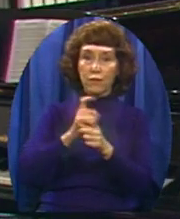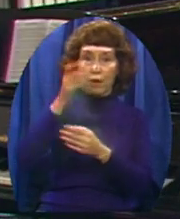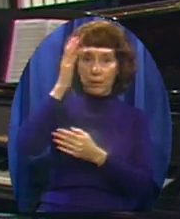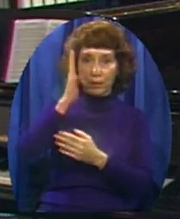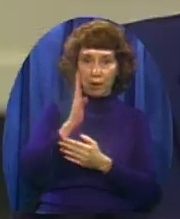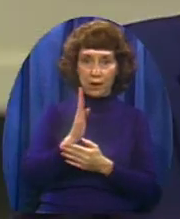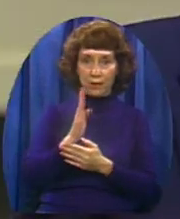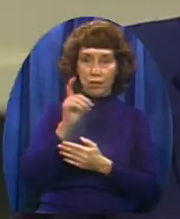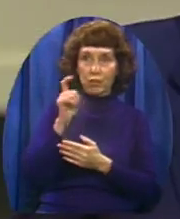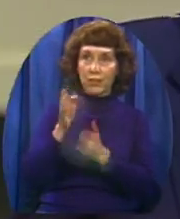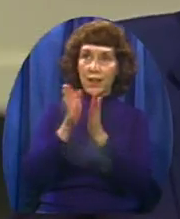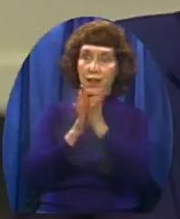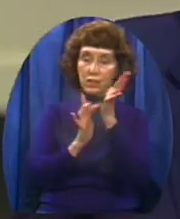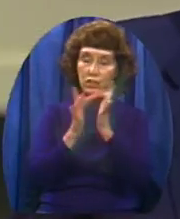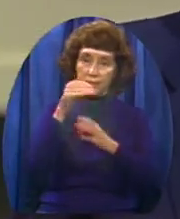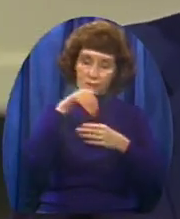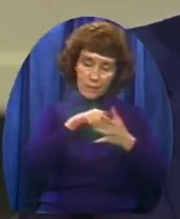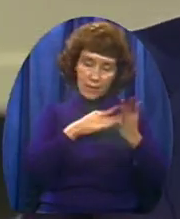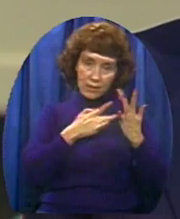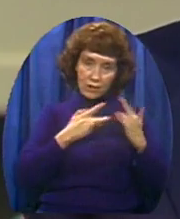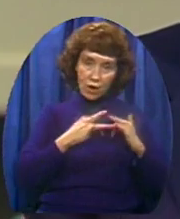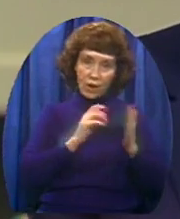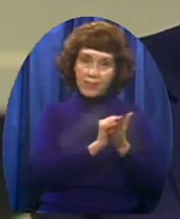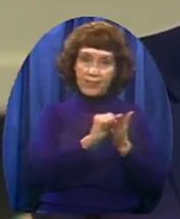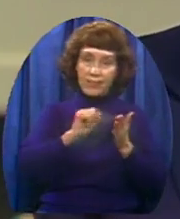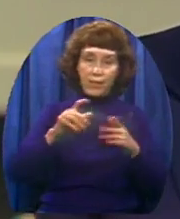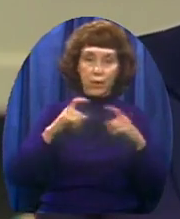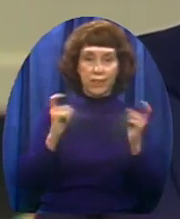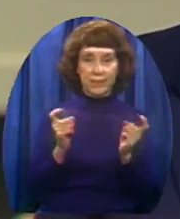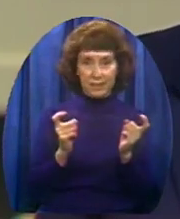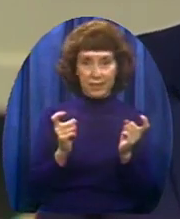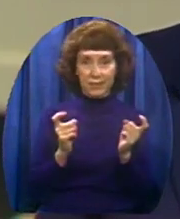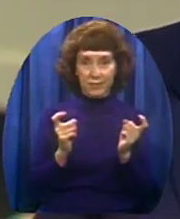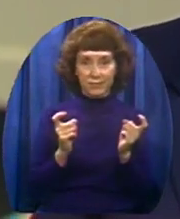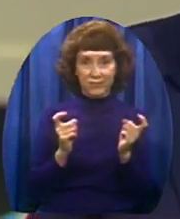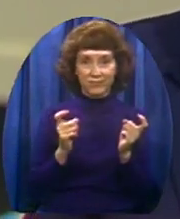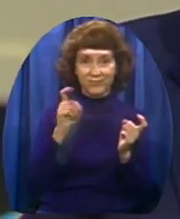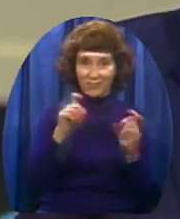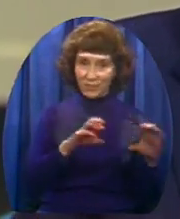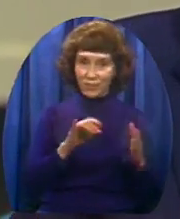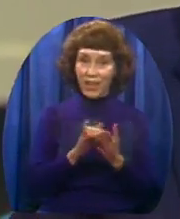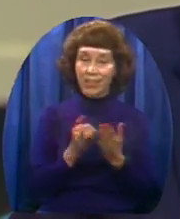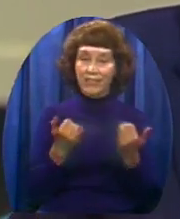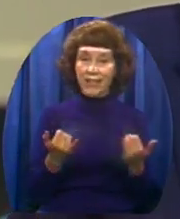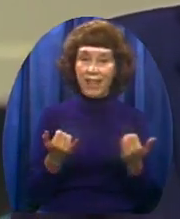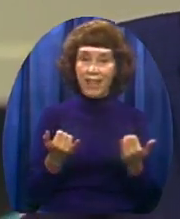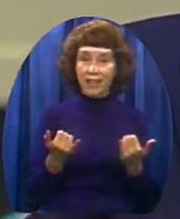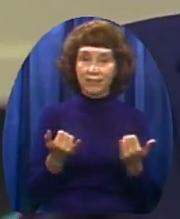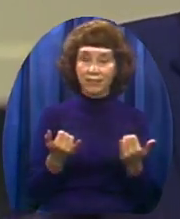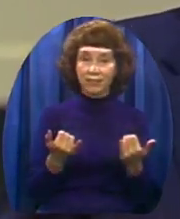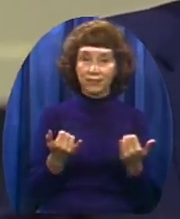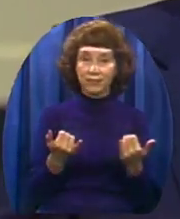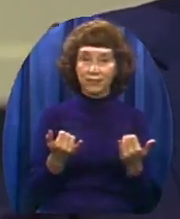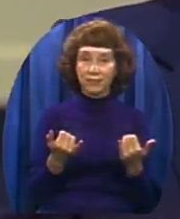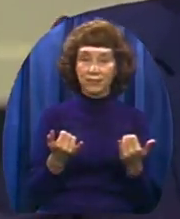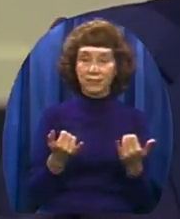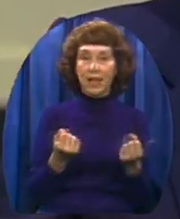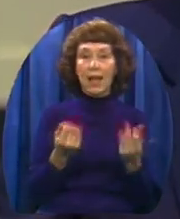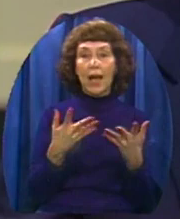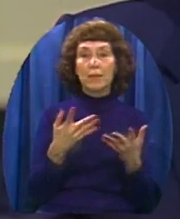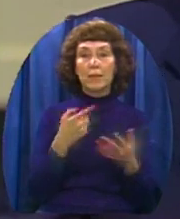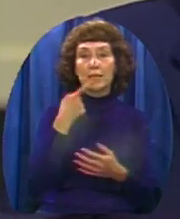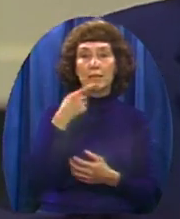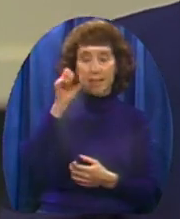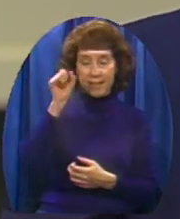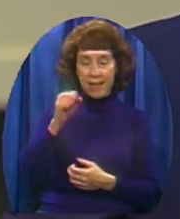How many of you will say Jerry I'm a Christian I'm saved I know it There was a time and a place When I invited Jesus into my heart And if I die today I'm as sure for